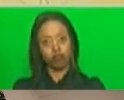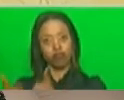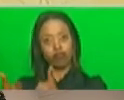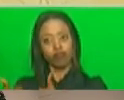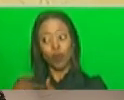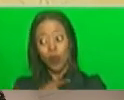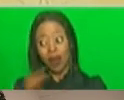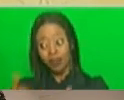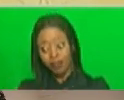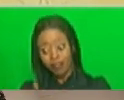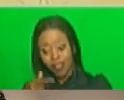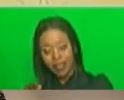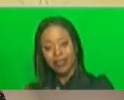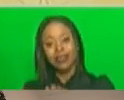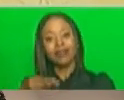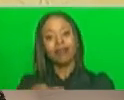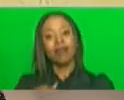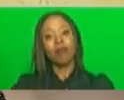the problem